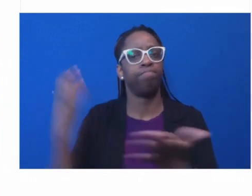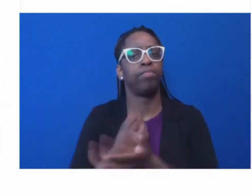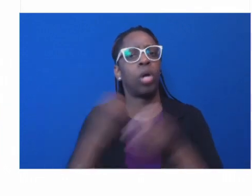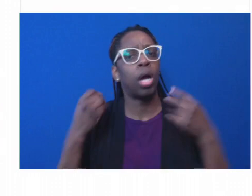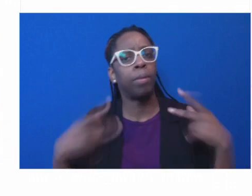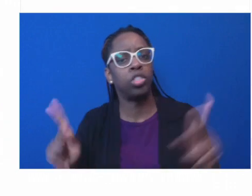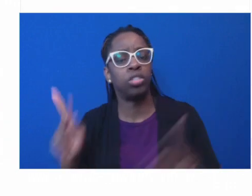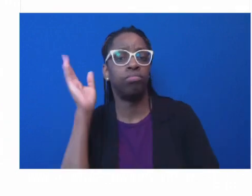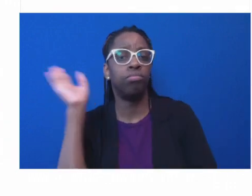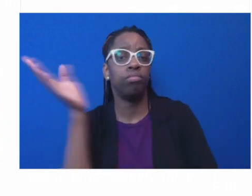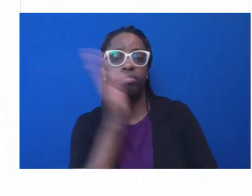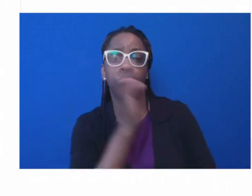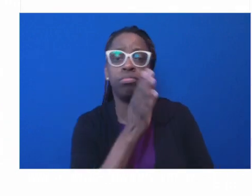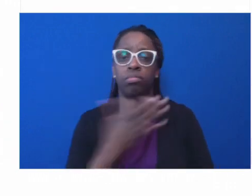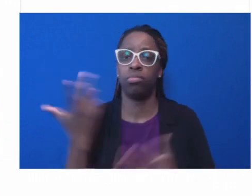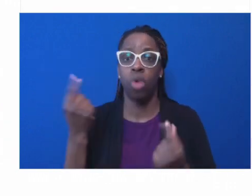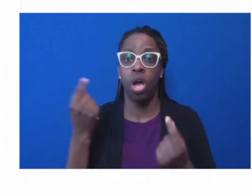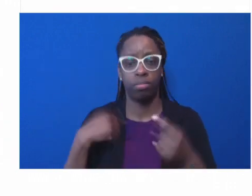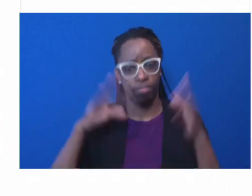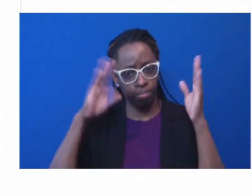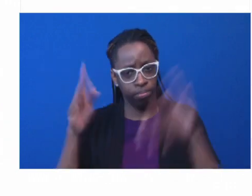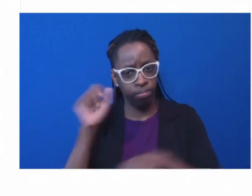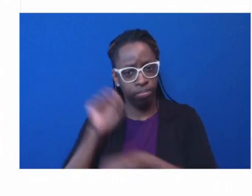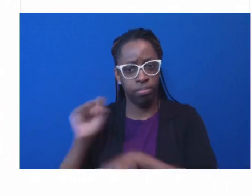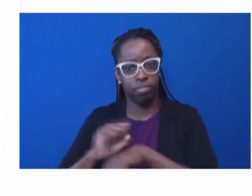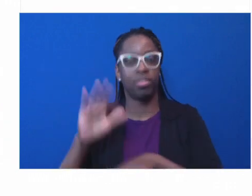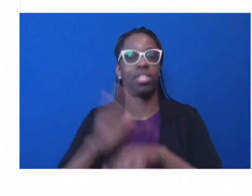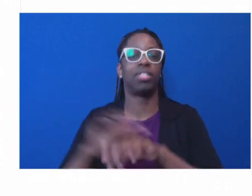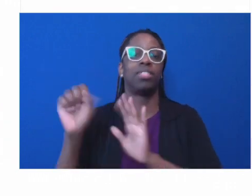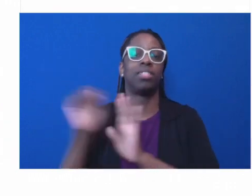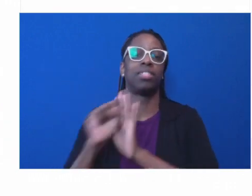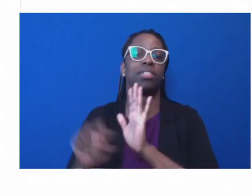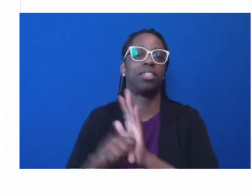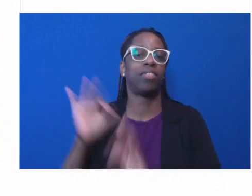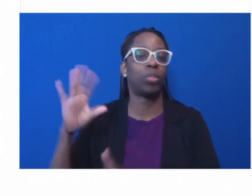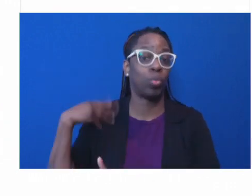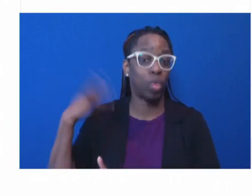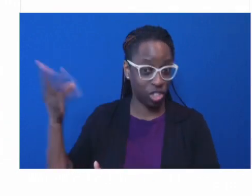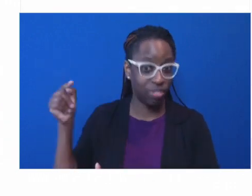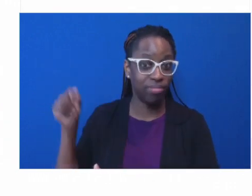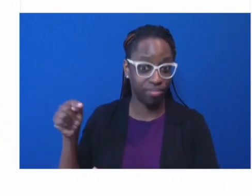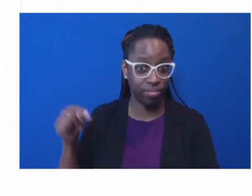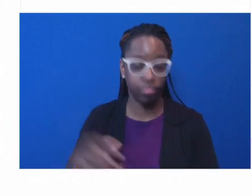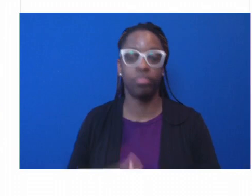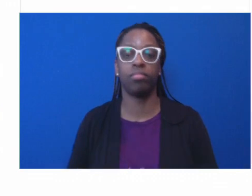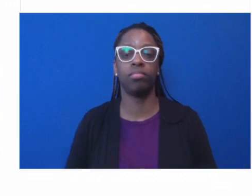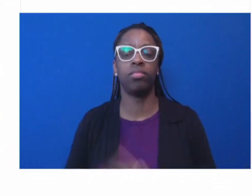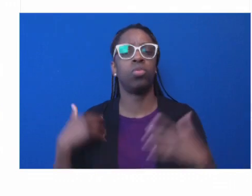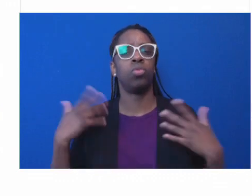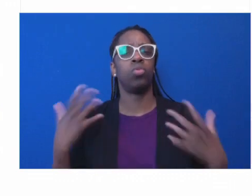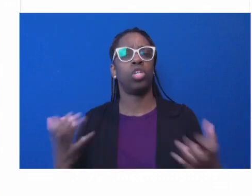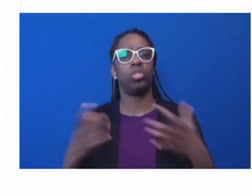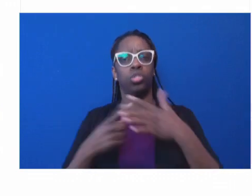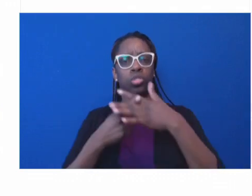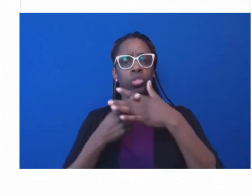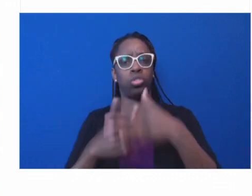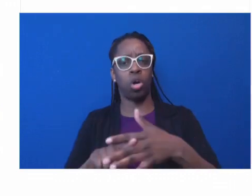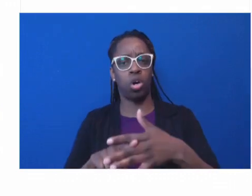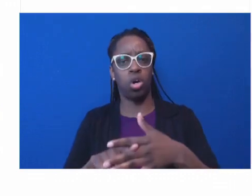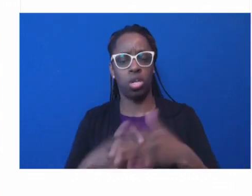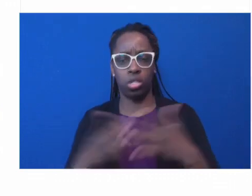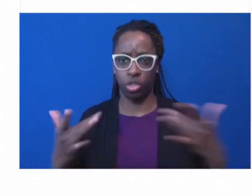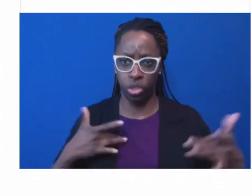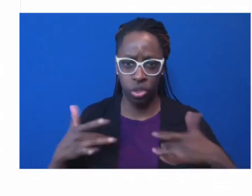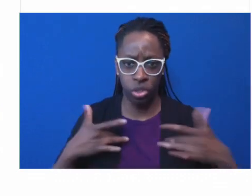some slides that I'm going to show, but what I wanted to really start with is the real concern around confidence